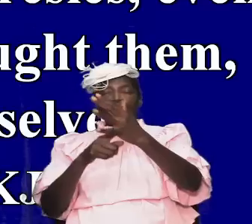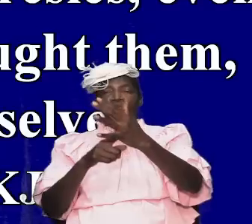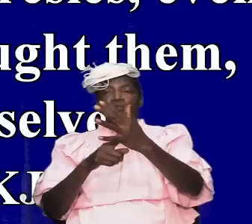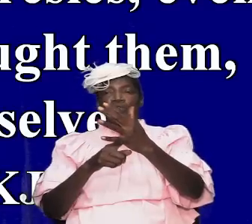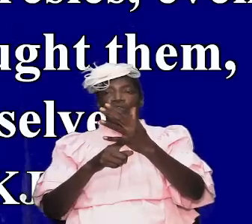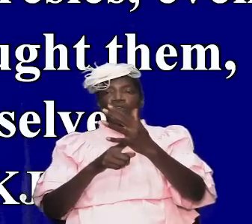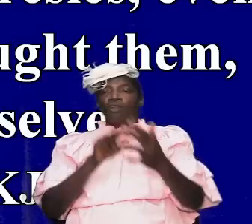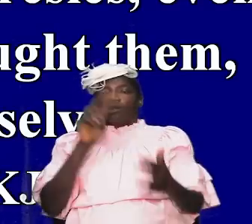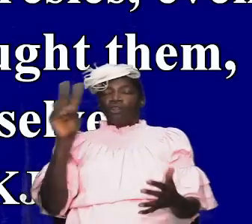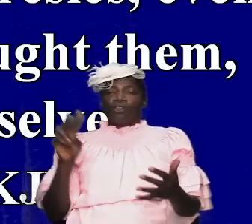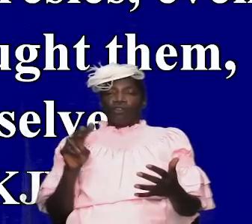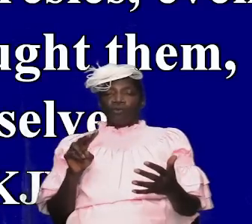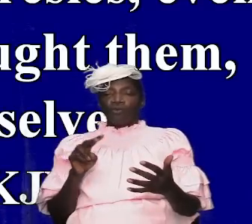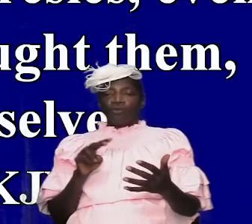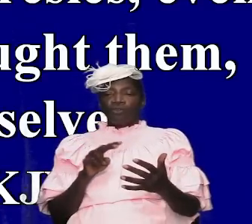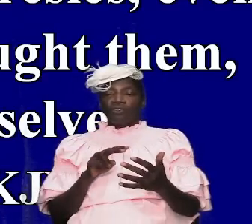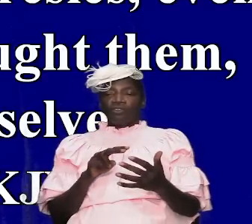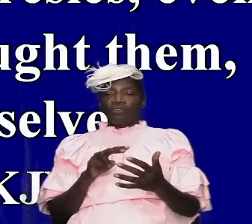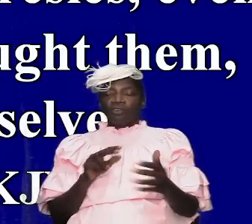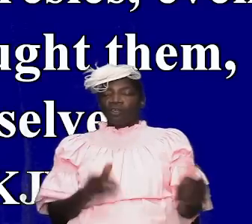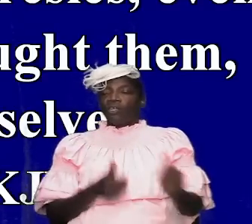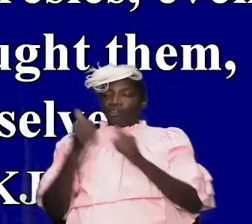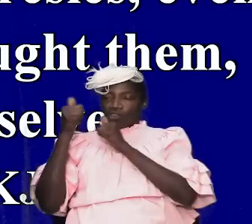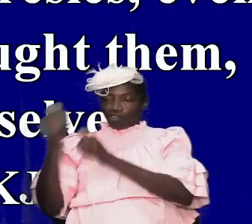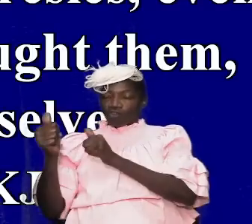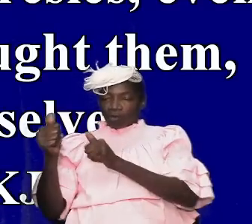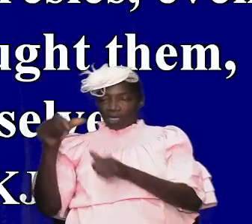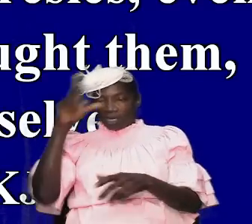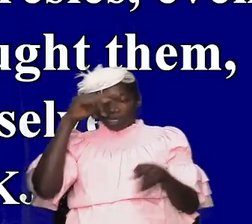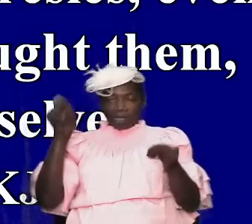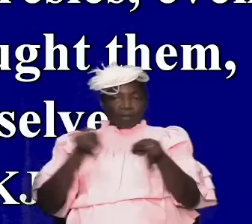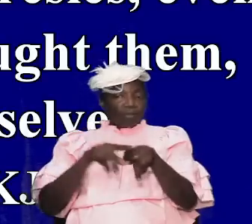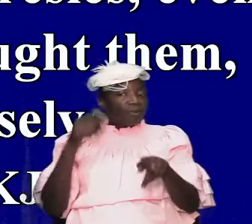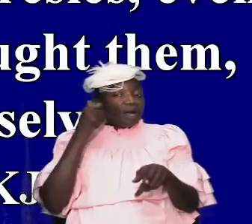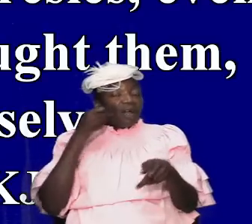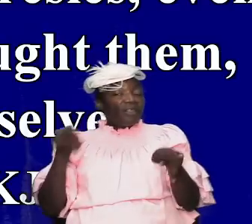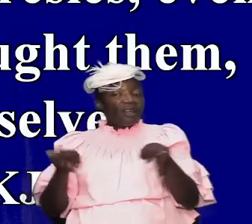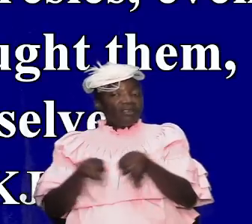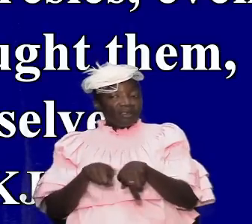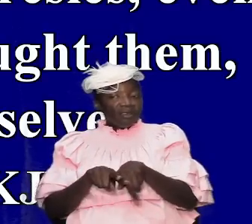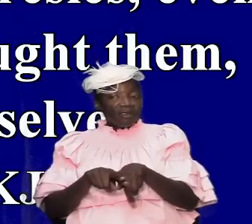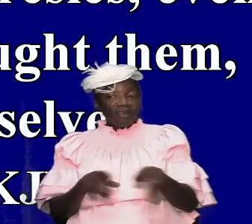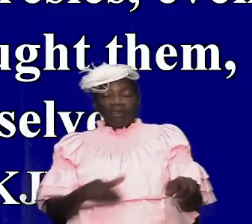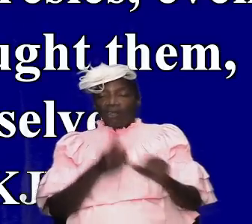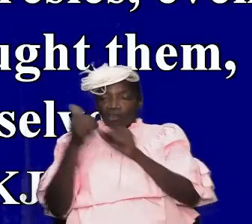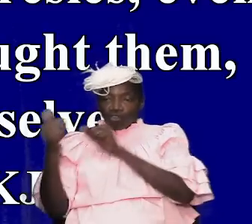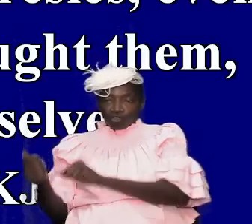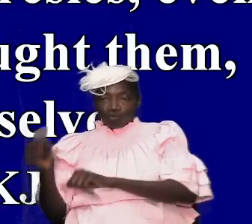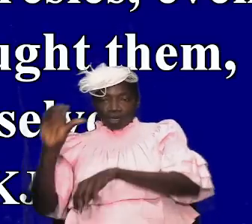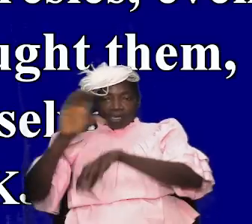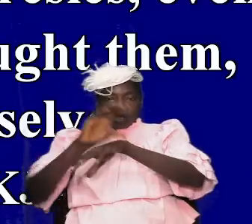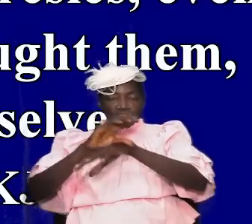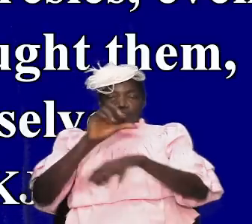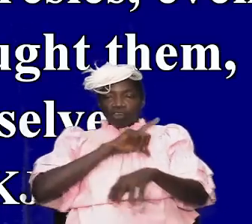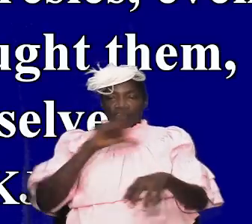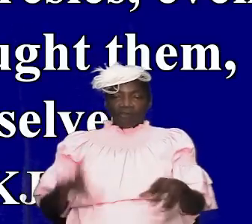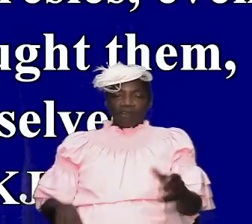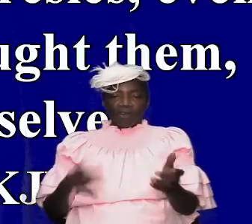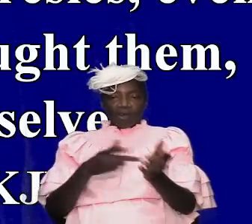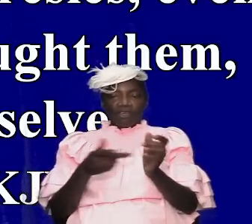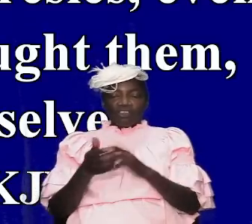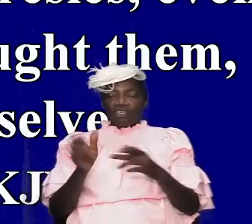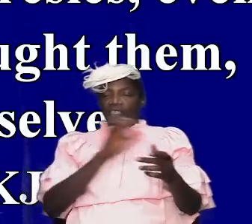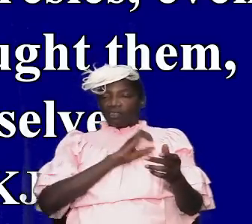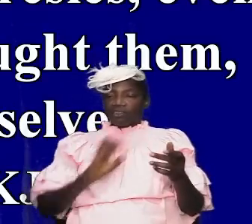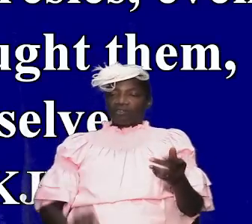to use the scriptures and we are going to strengthen the brethren and we are going to strengthen the church of the lord jesus christ and every